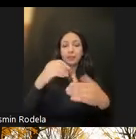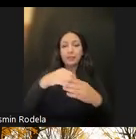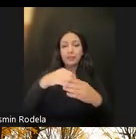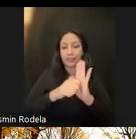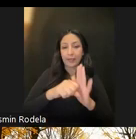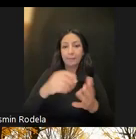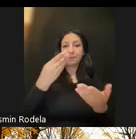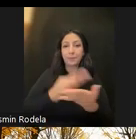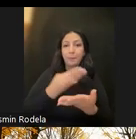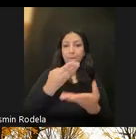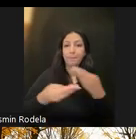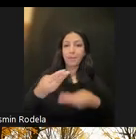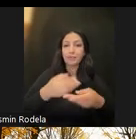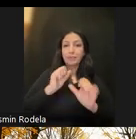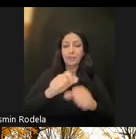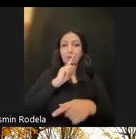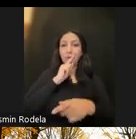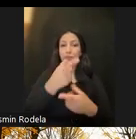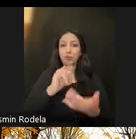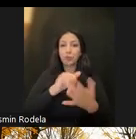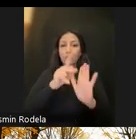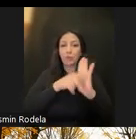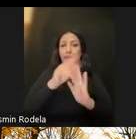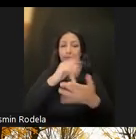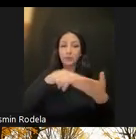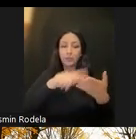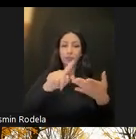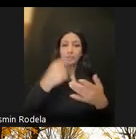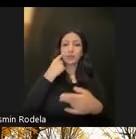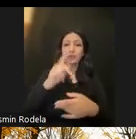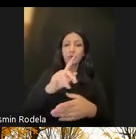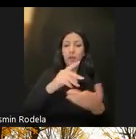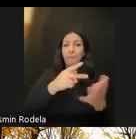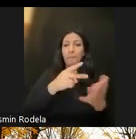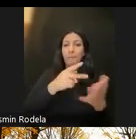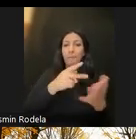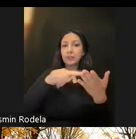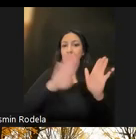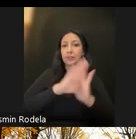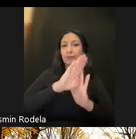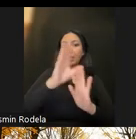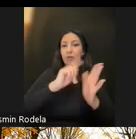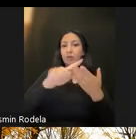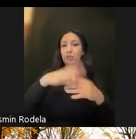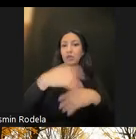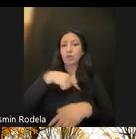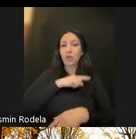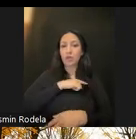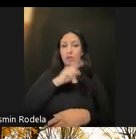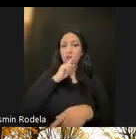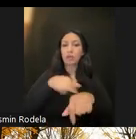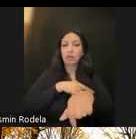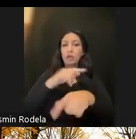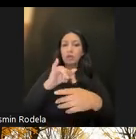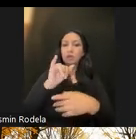to do policy and research on policy development and research on our long-term services